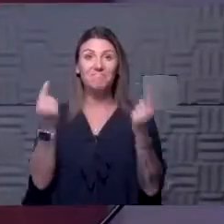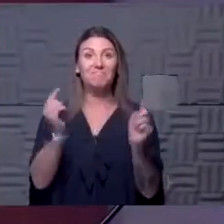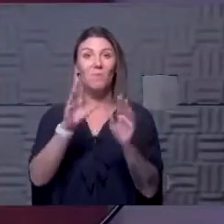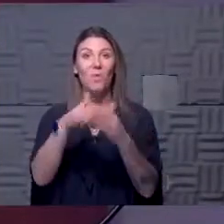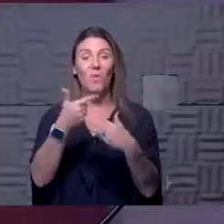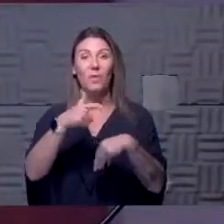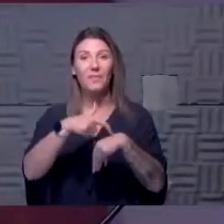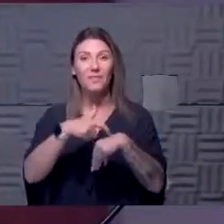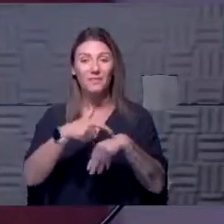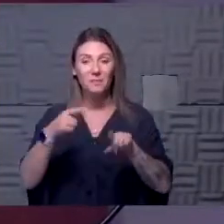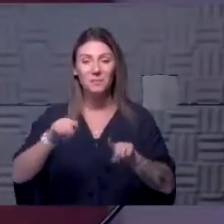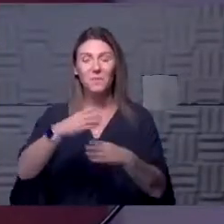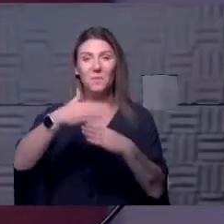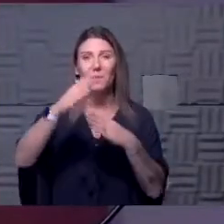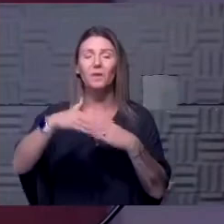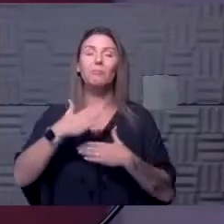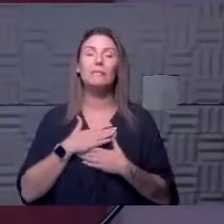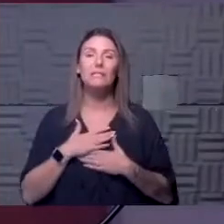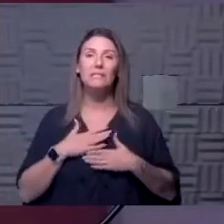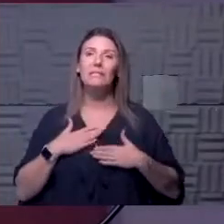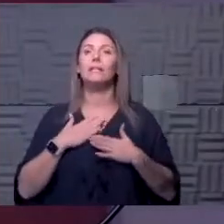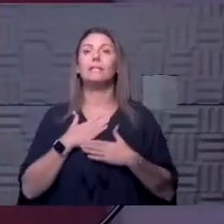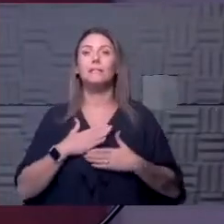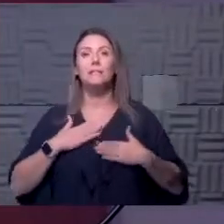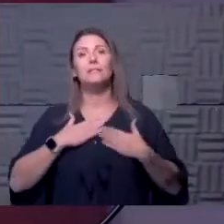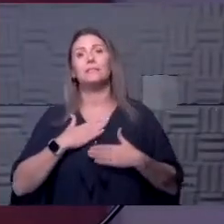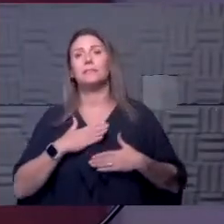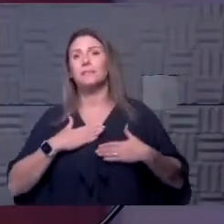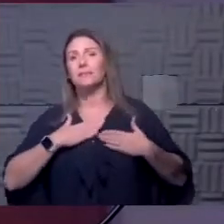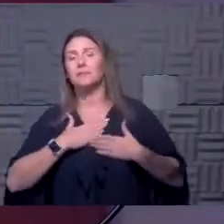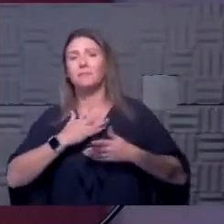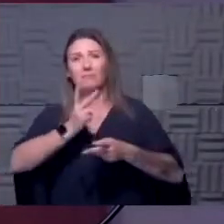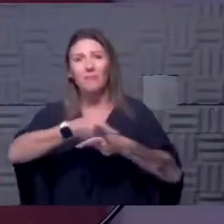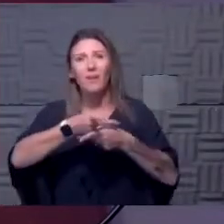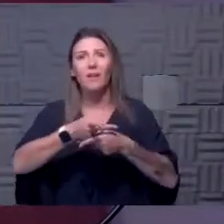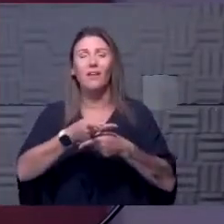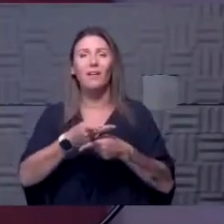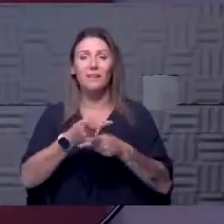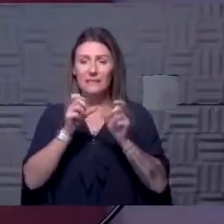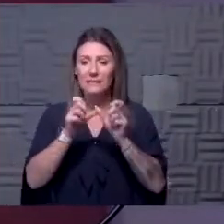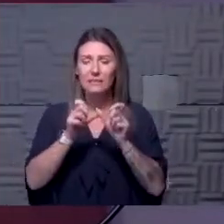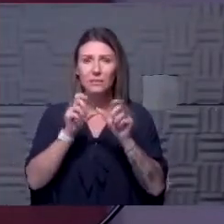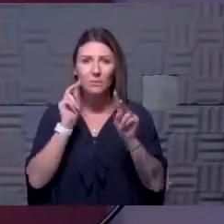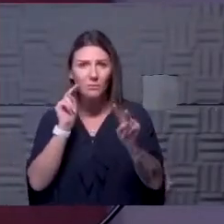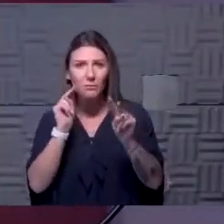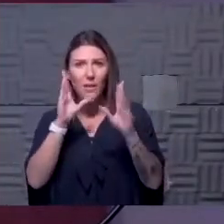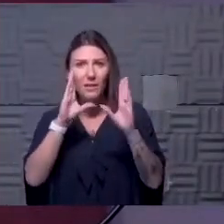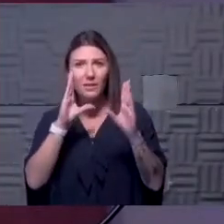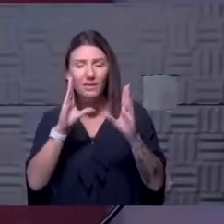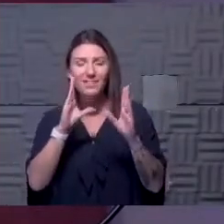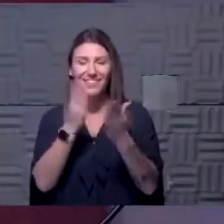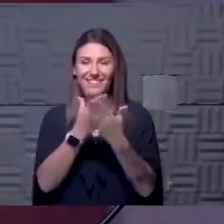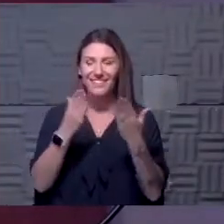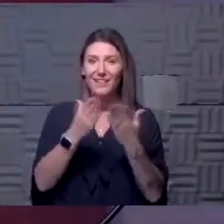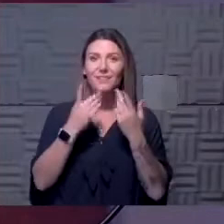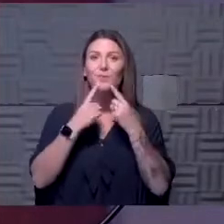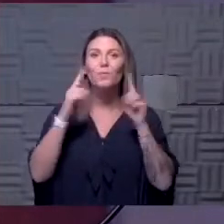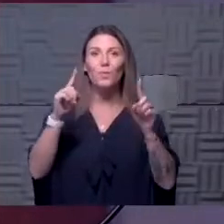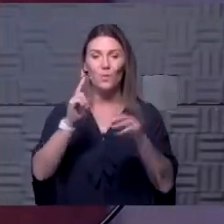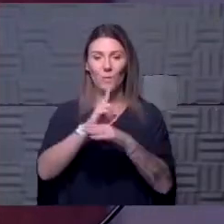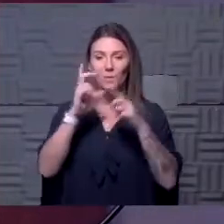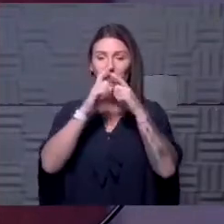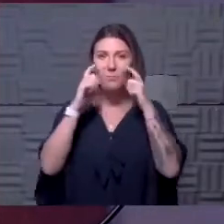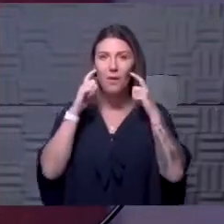time. As we go into the weekend, please be vigilant. Continue to pay attention to the things that we know work. Wearing your